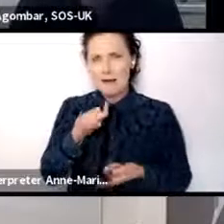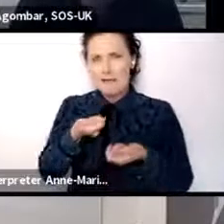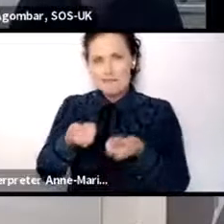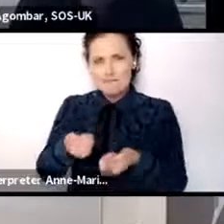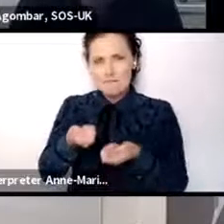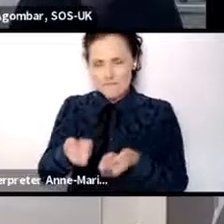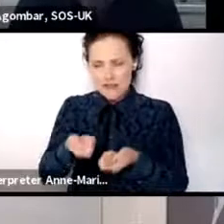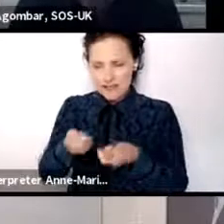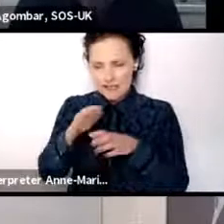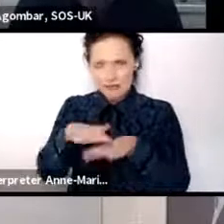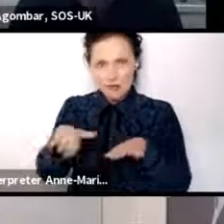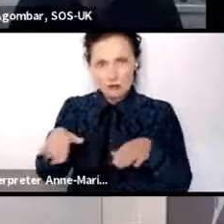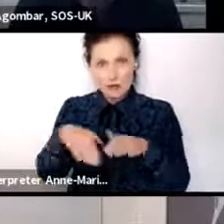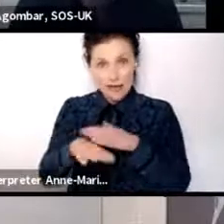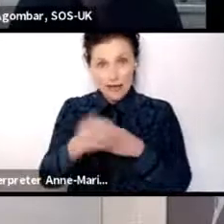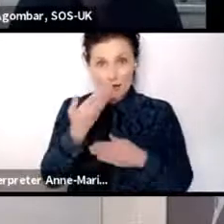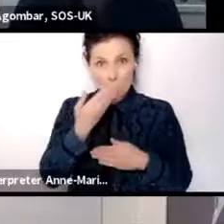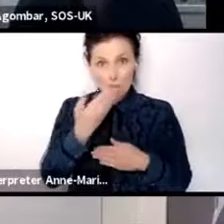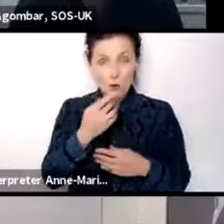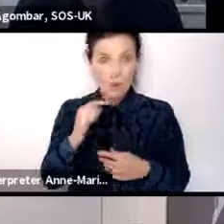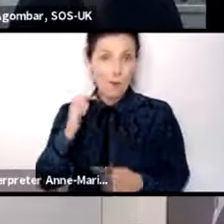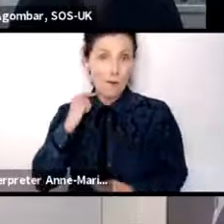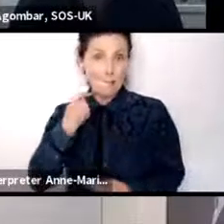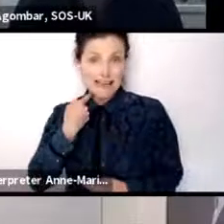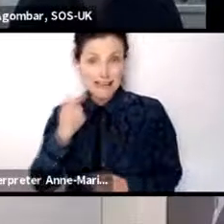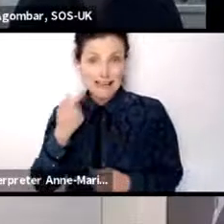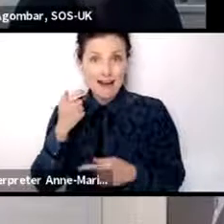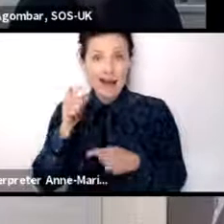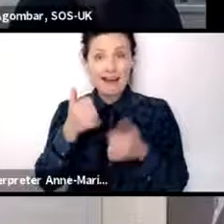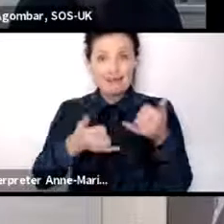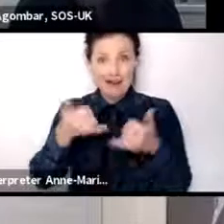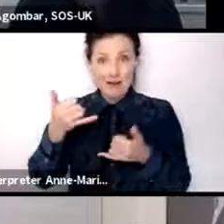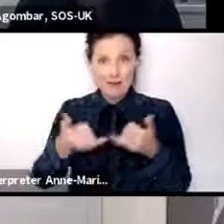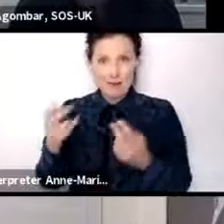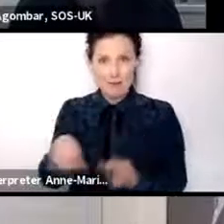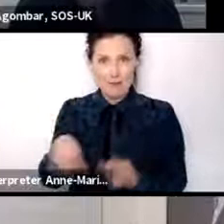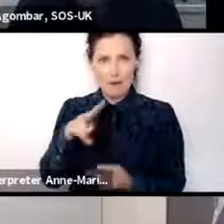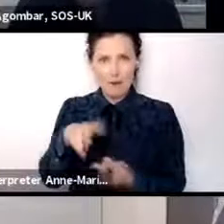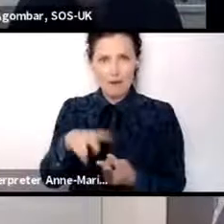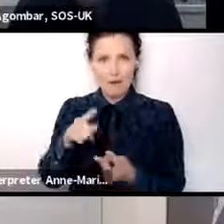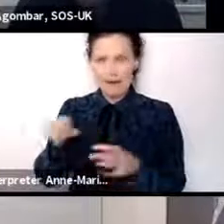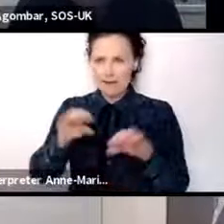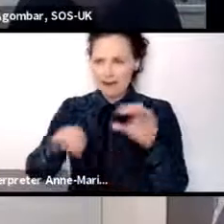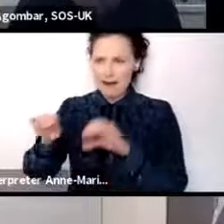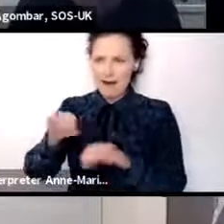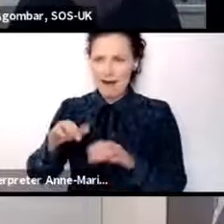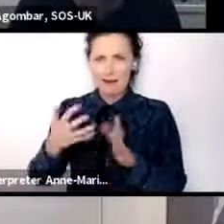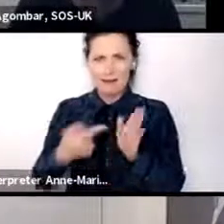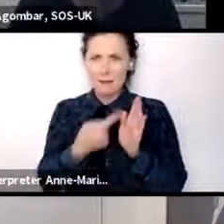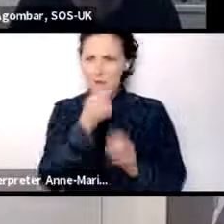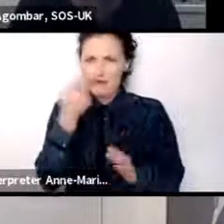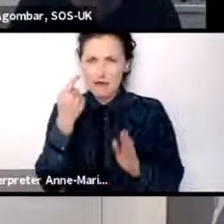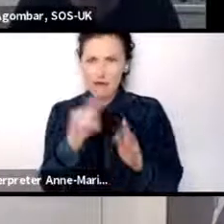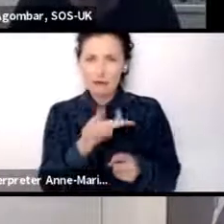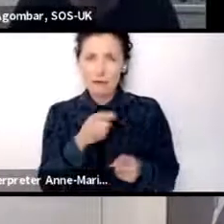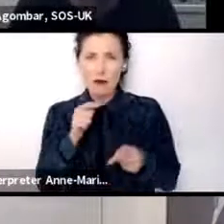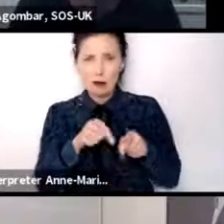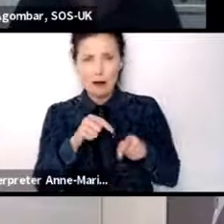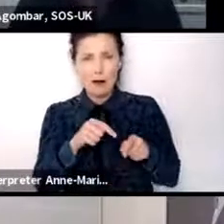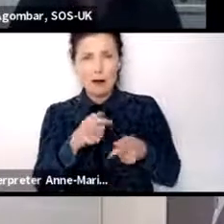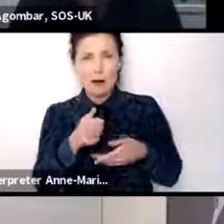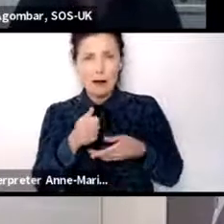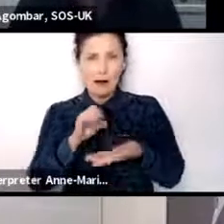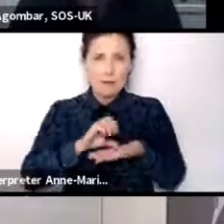meat and dairy, when science has proven that this is a massive contributor to climate change? Meat free